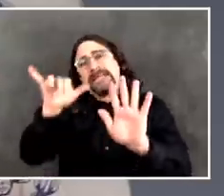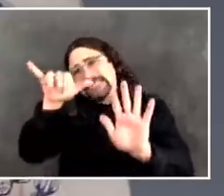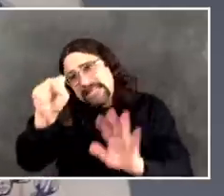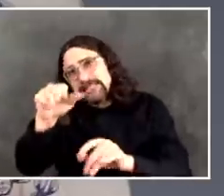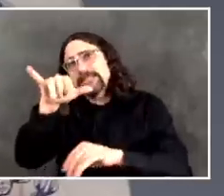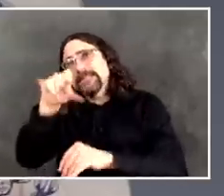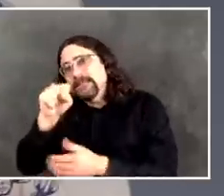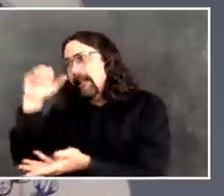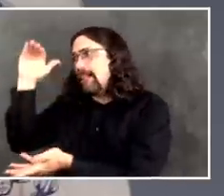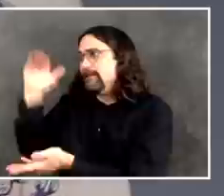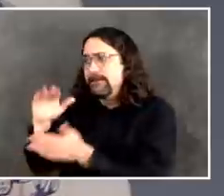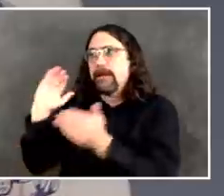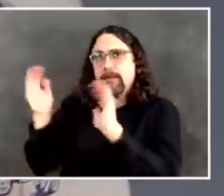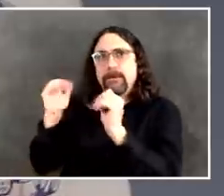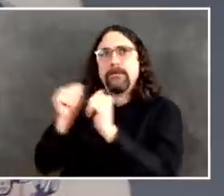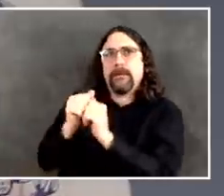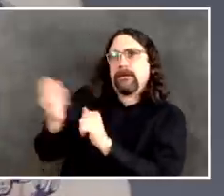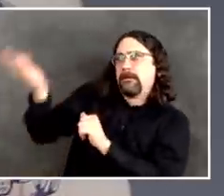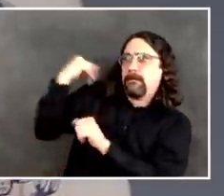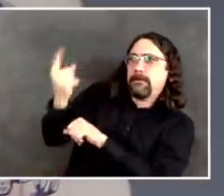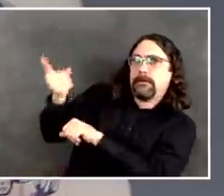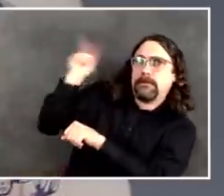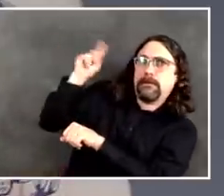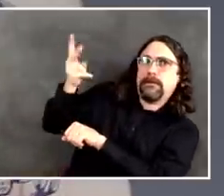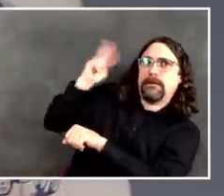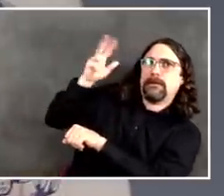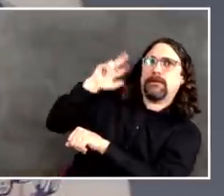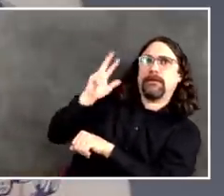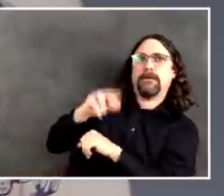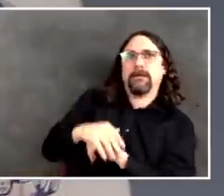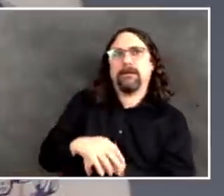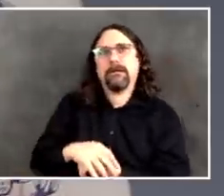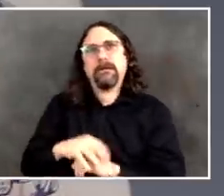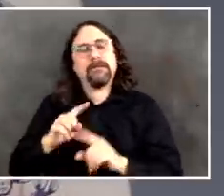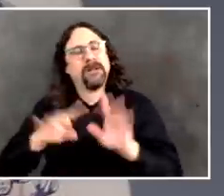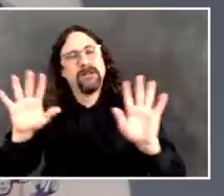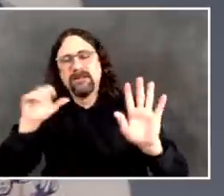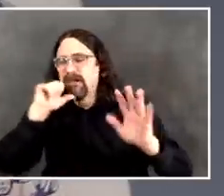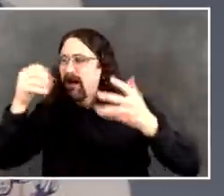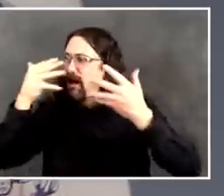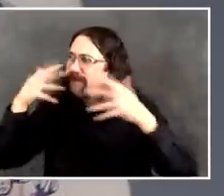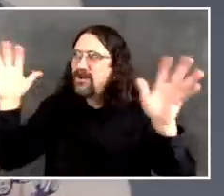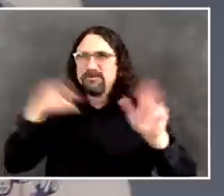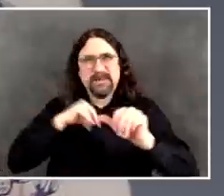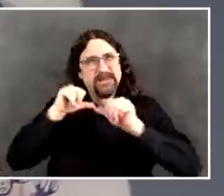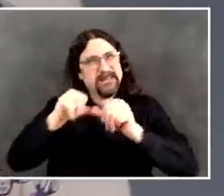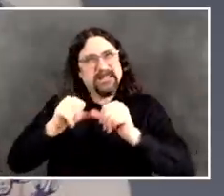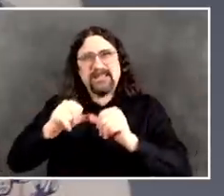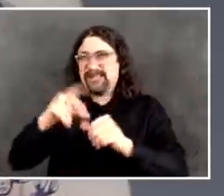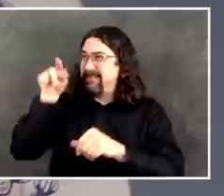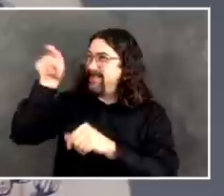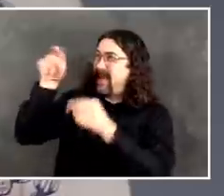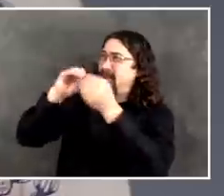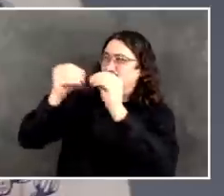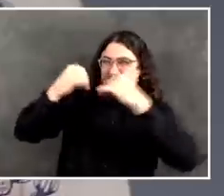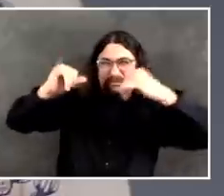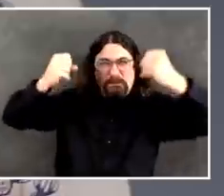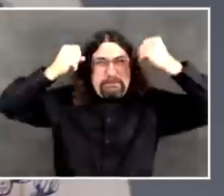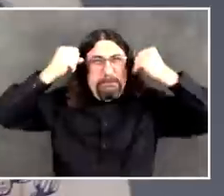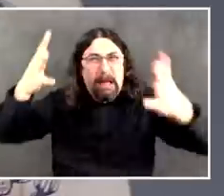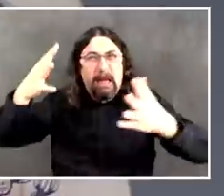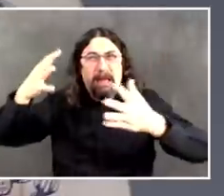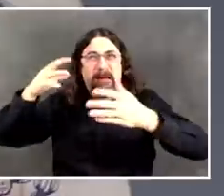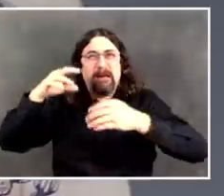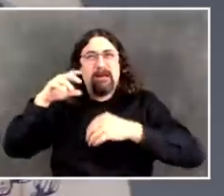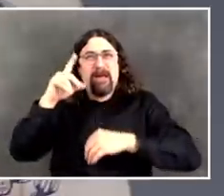very much in this fight. We cannot forget what we're up against and the power of this disease. But if we